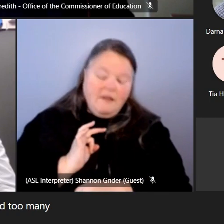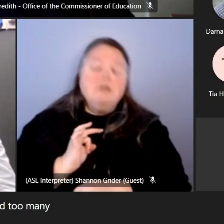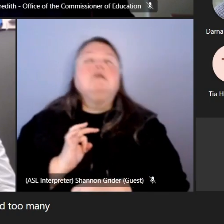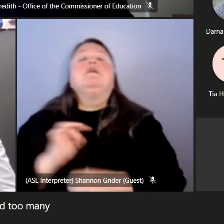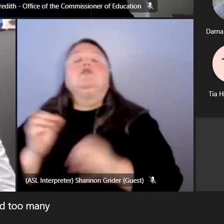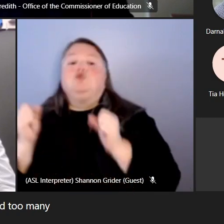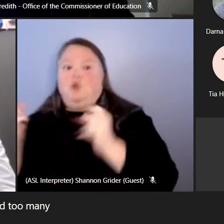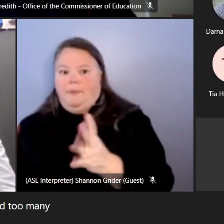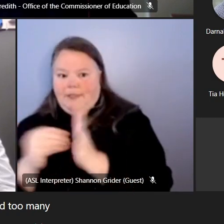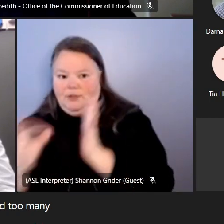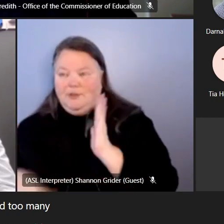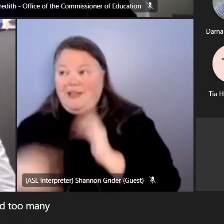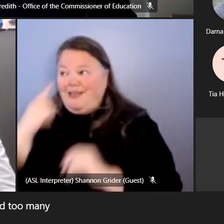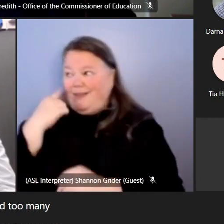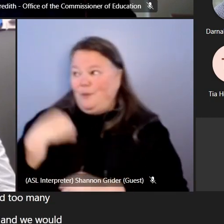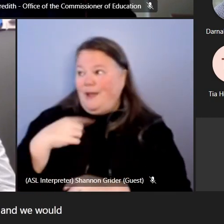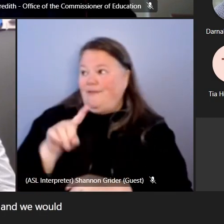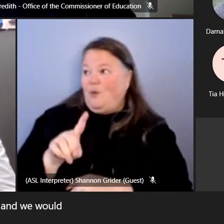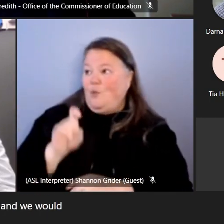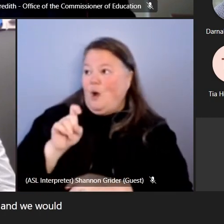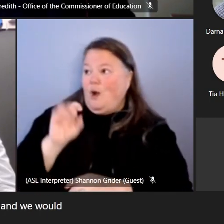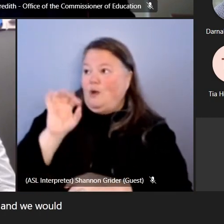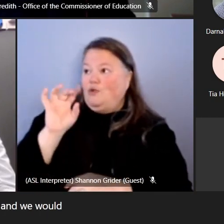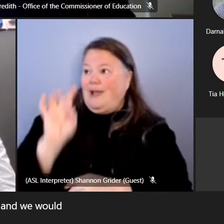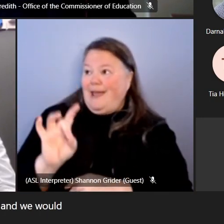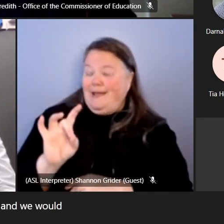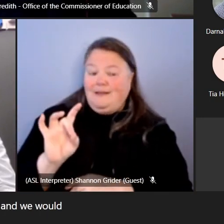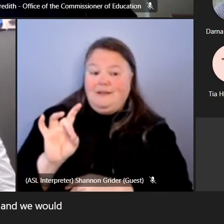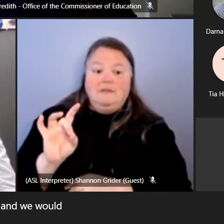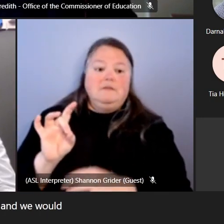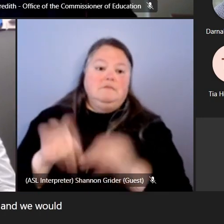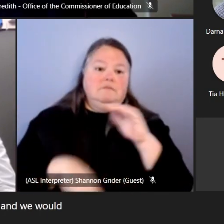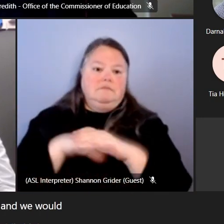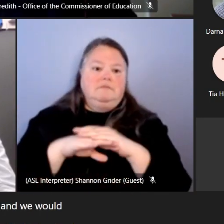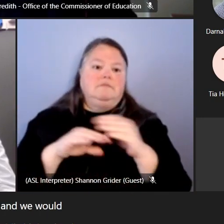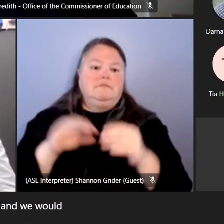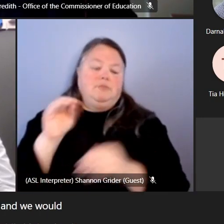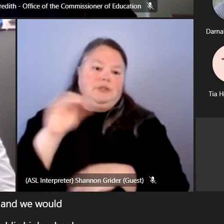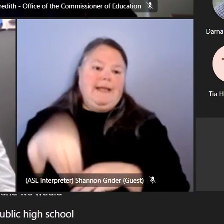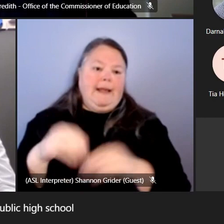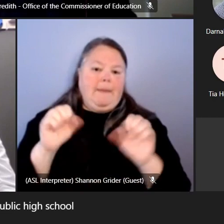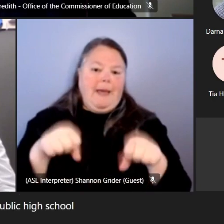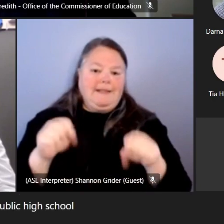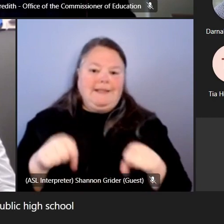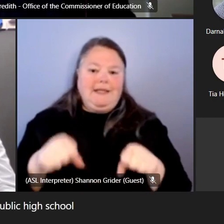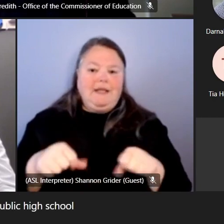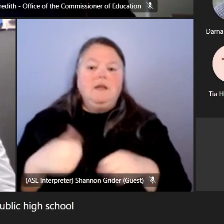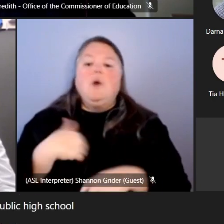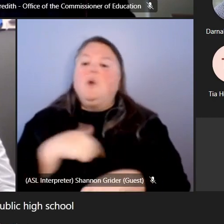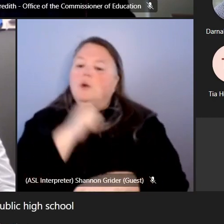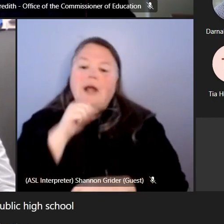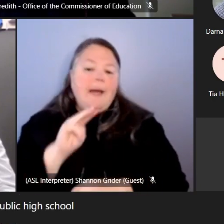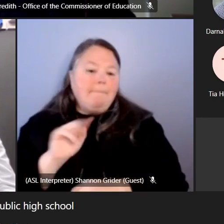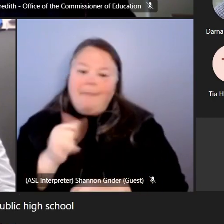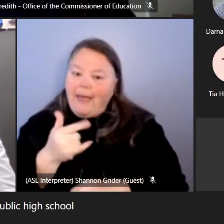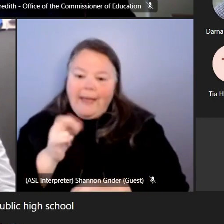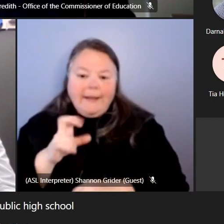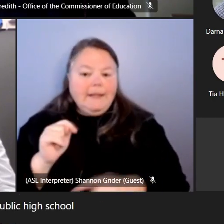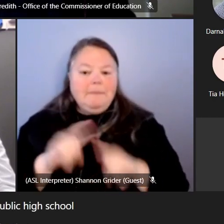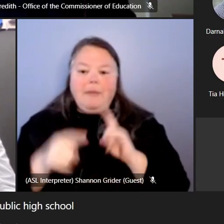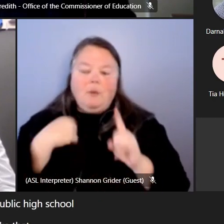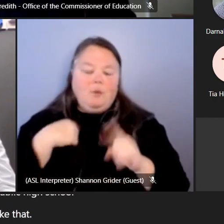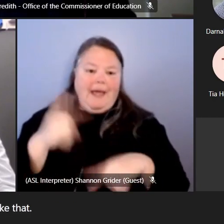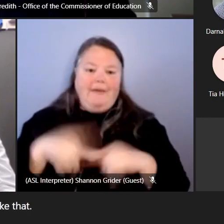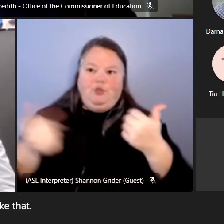capacity and having to turn down uh transfer for students where public high school we're not a magnet high school or anything like that uh